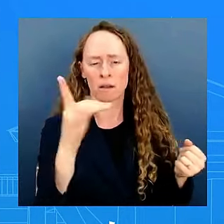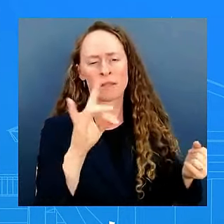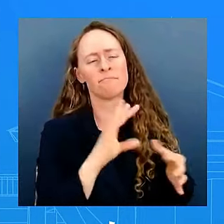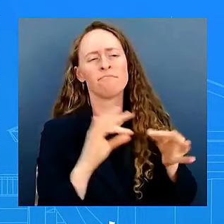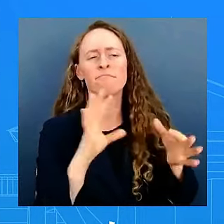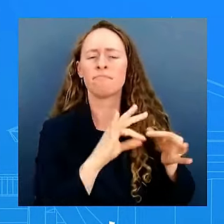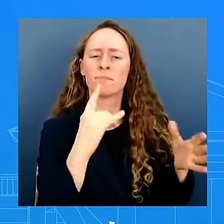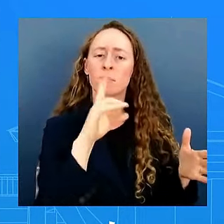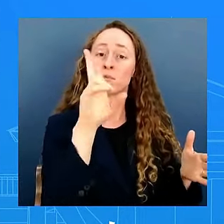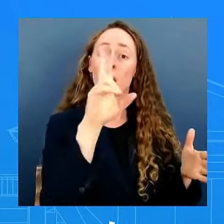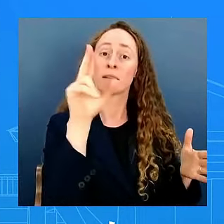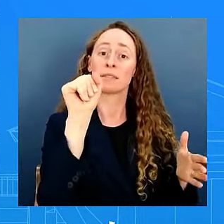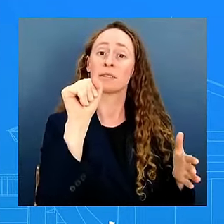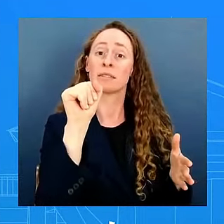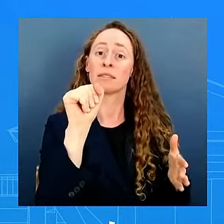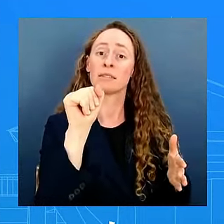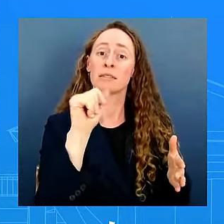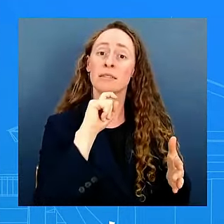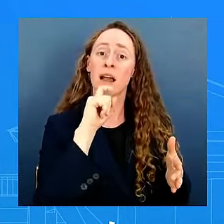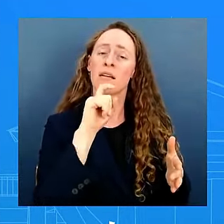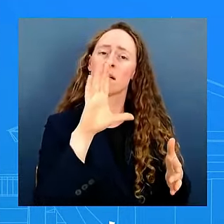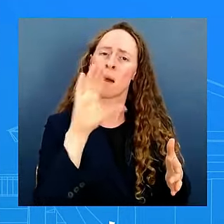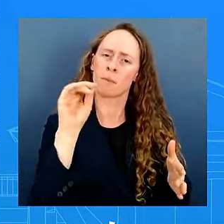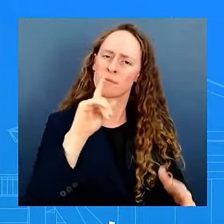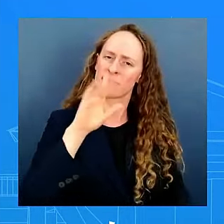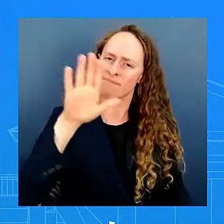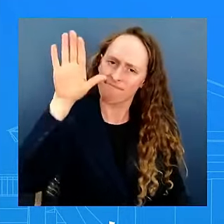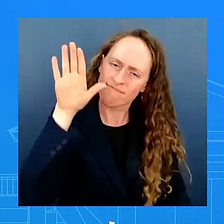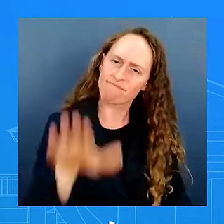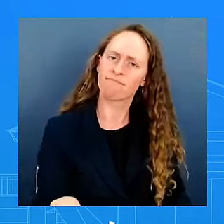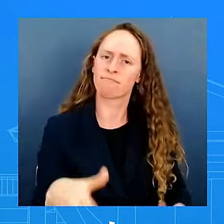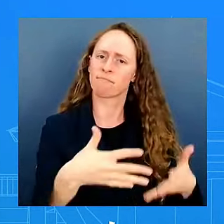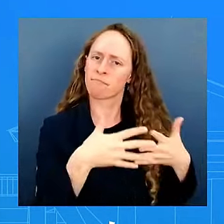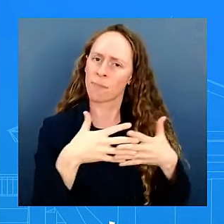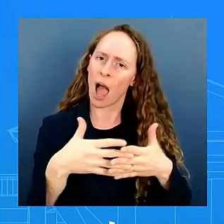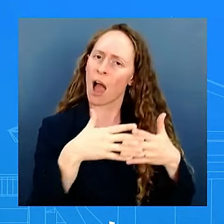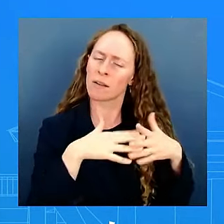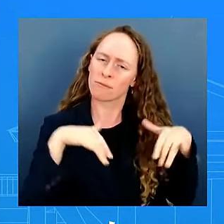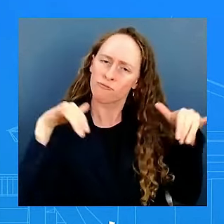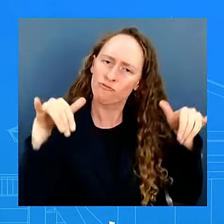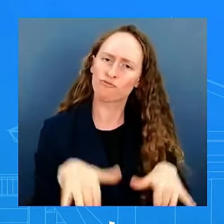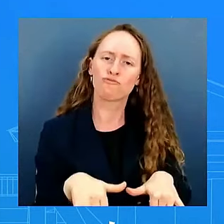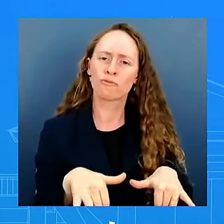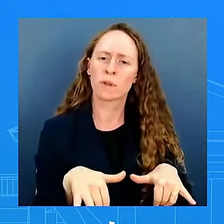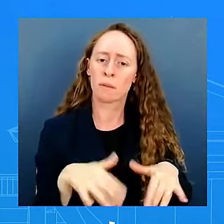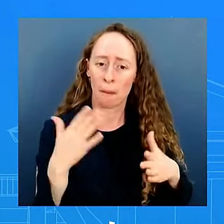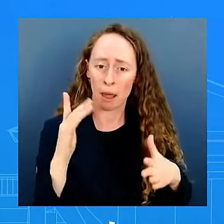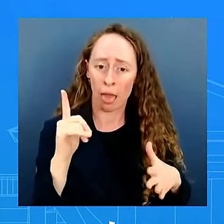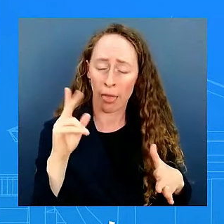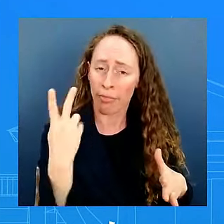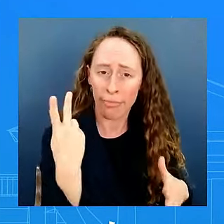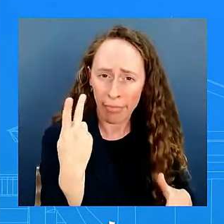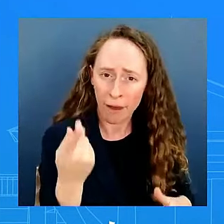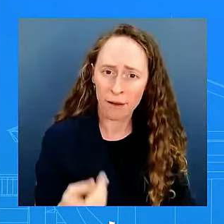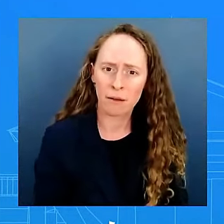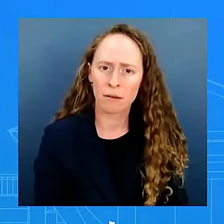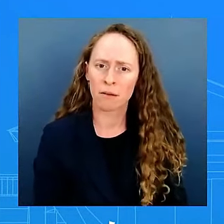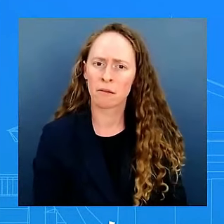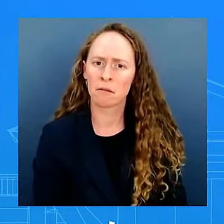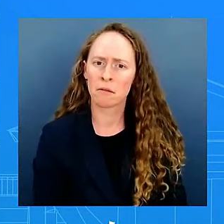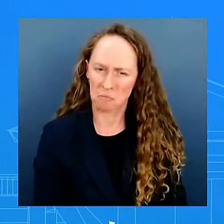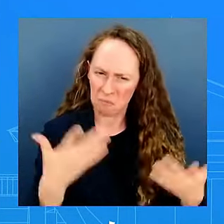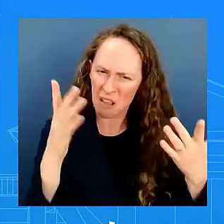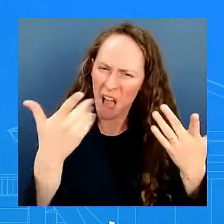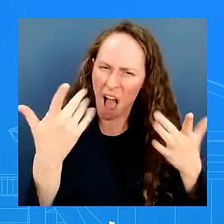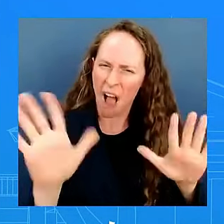and u.s and i said it at the top right earlier right and quote guaranteed so i guess like the core question is